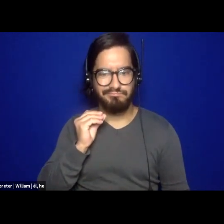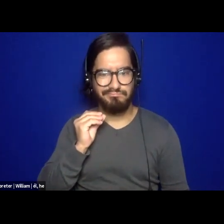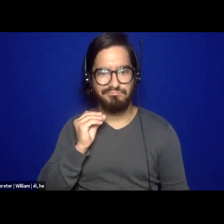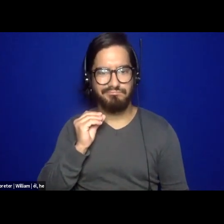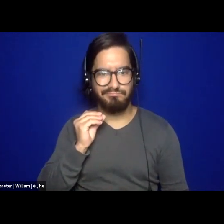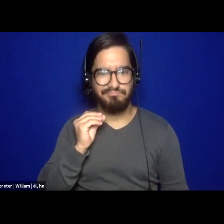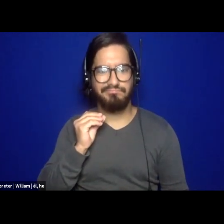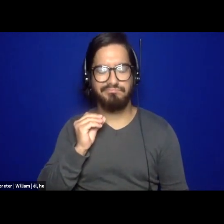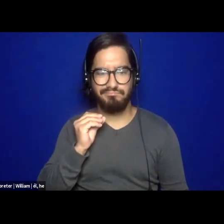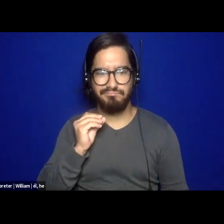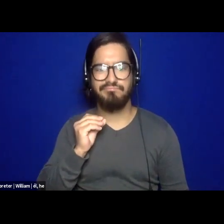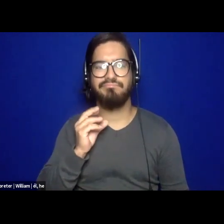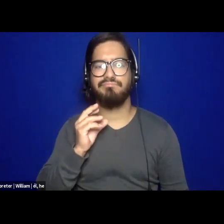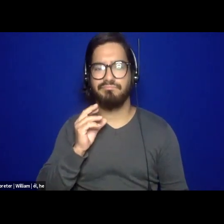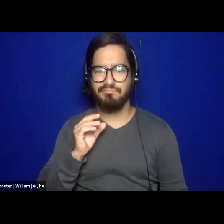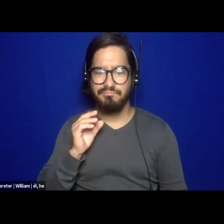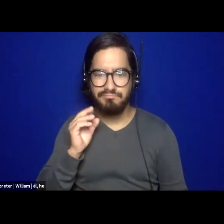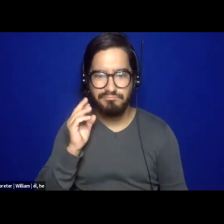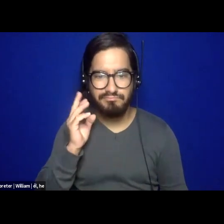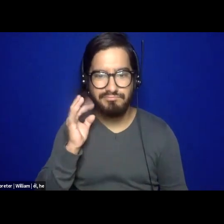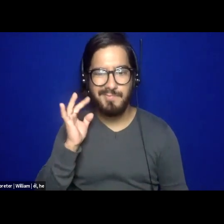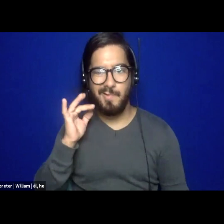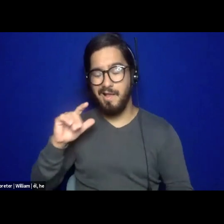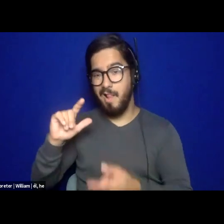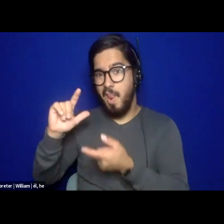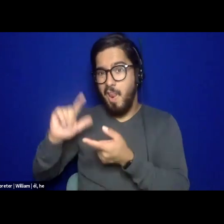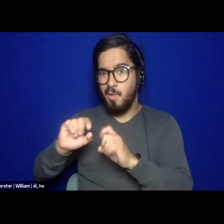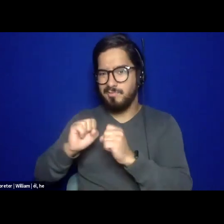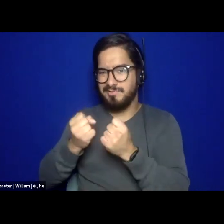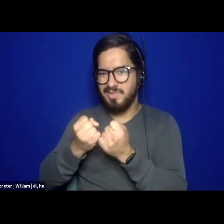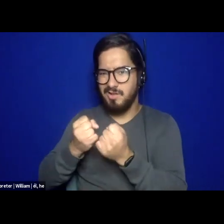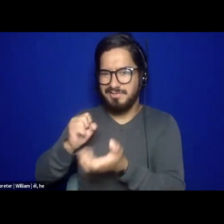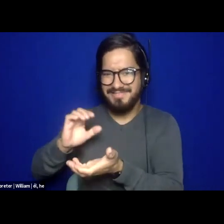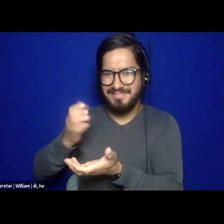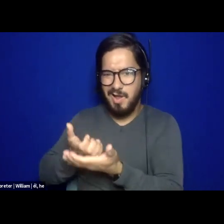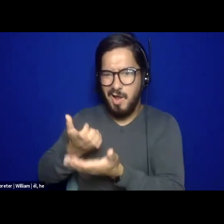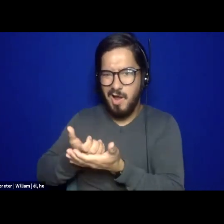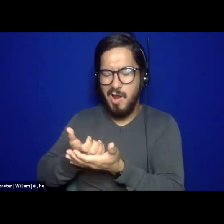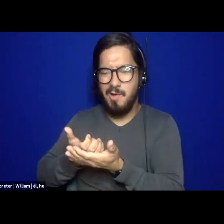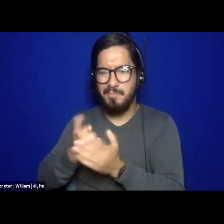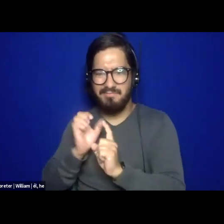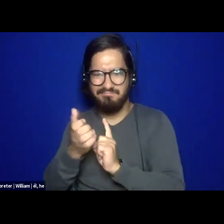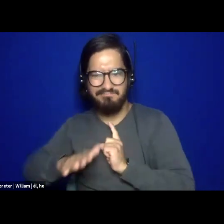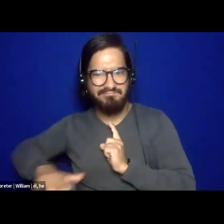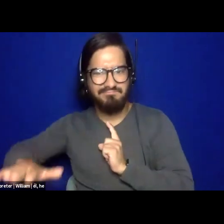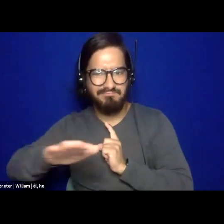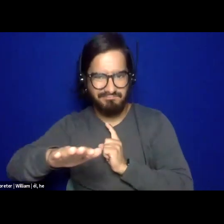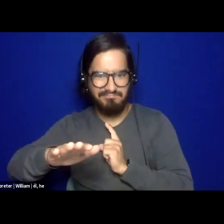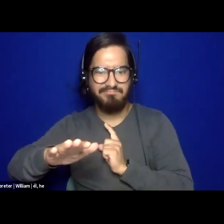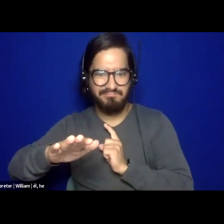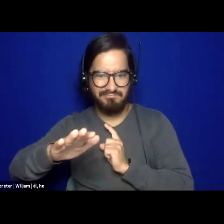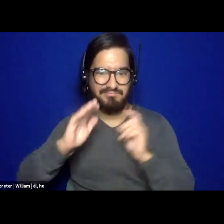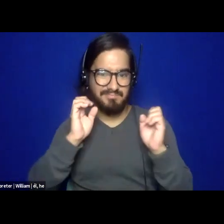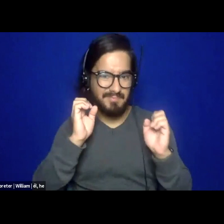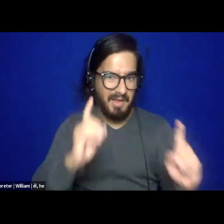social, a low socioeconomic, um, environment, um, where education and finances and all of